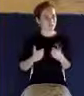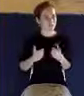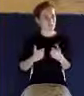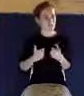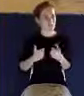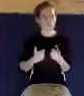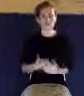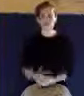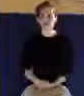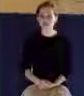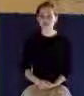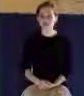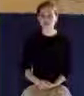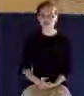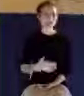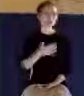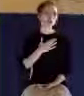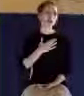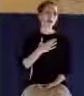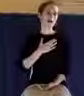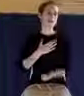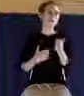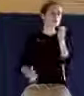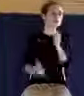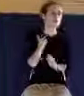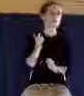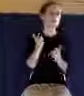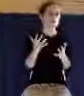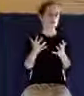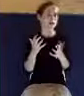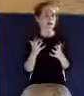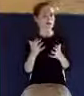Now, let me tell you my greatest desire. I'm kind of out of time here.